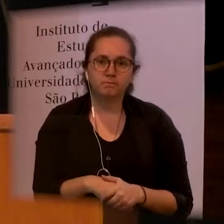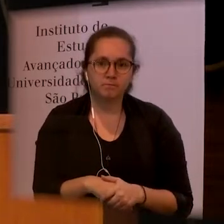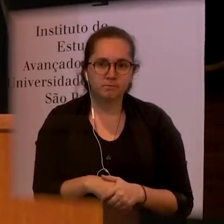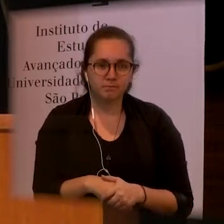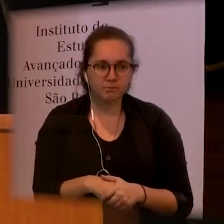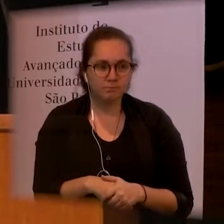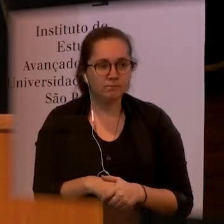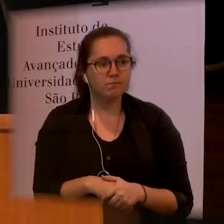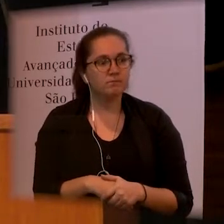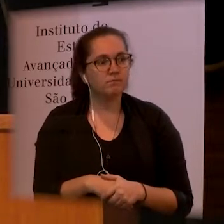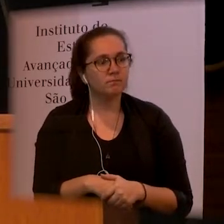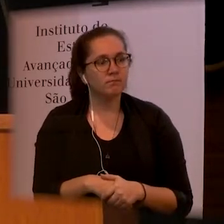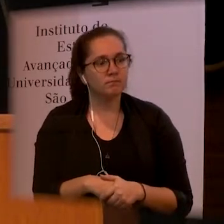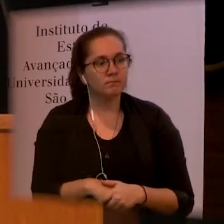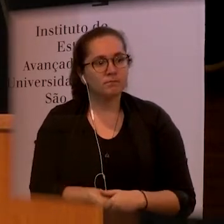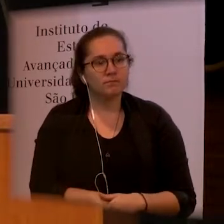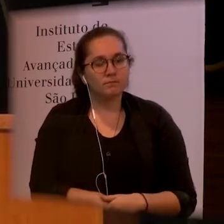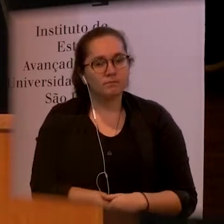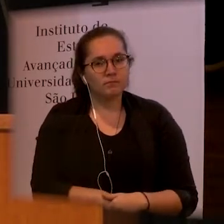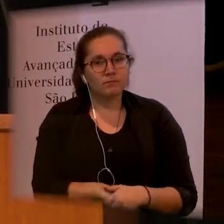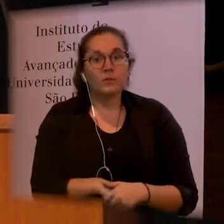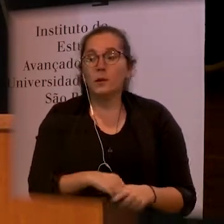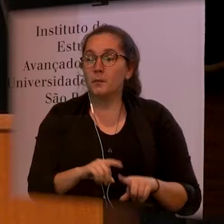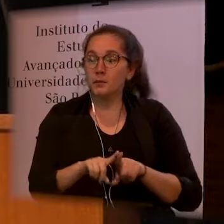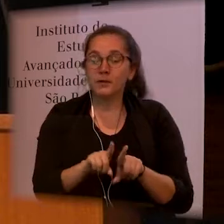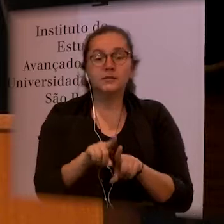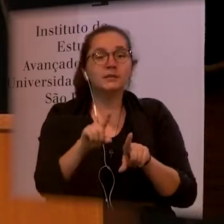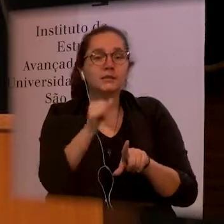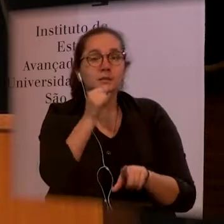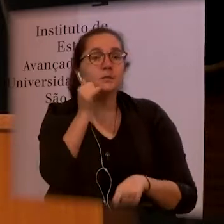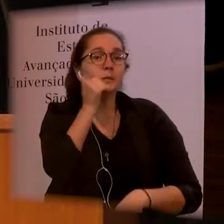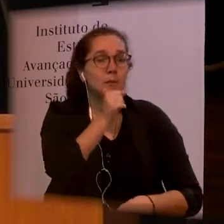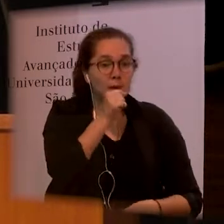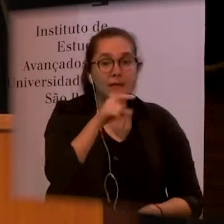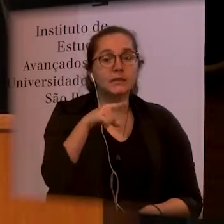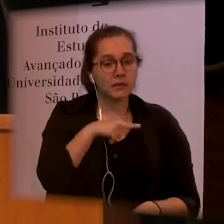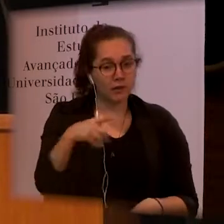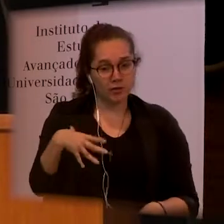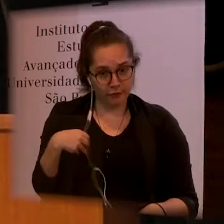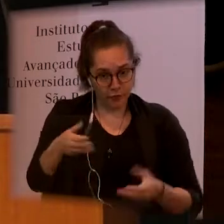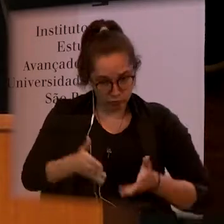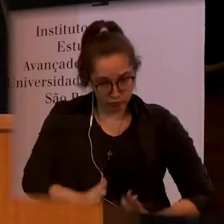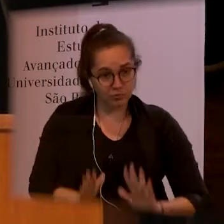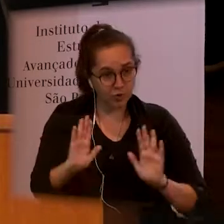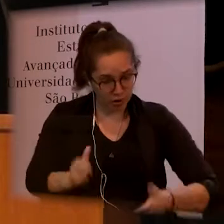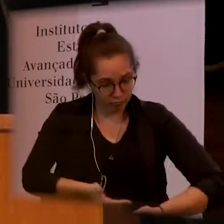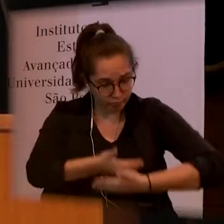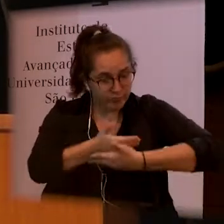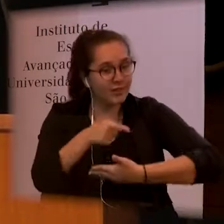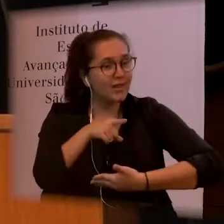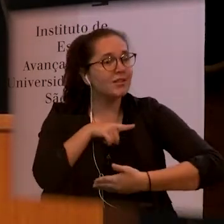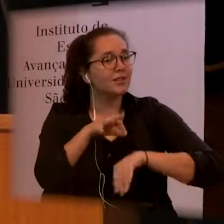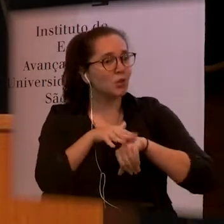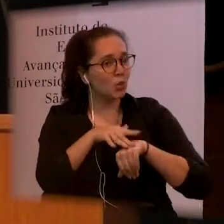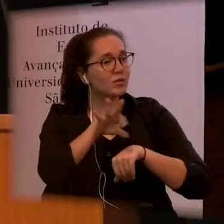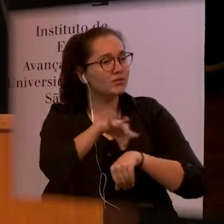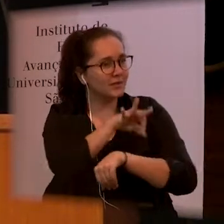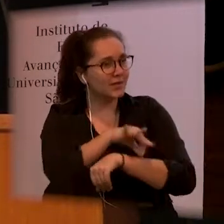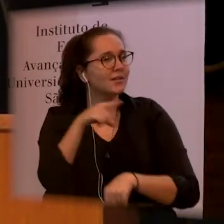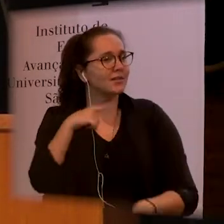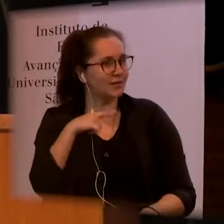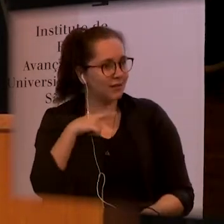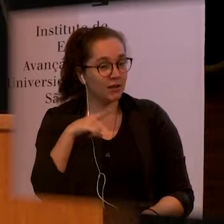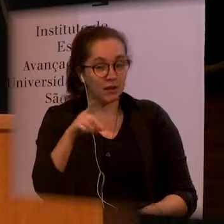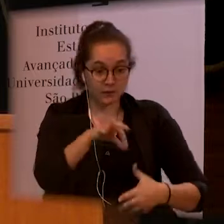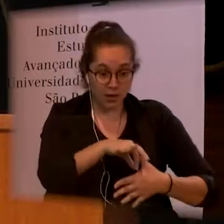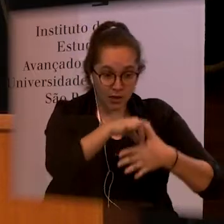of babies with congenital Zika syndrome, who are going to help lead these programs to help tailor it really to the needs